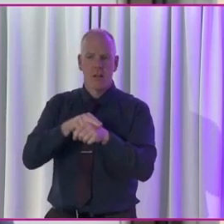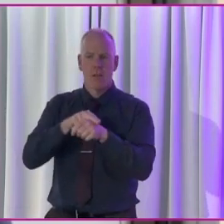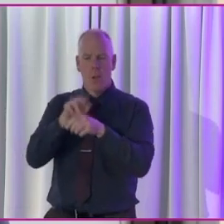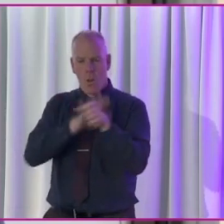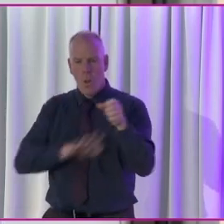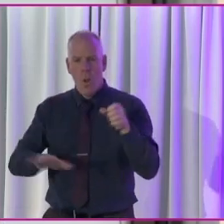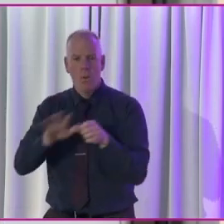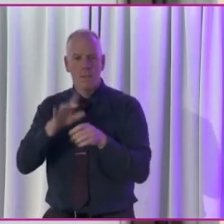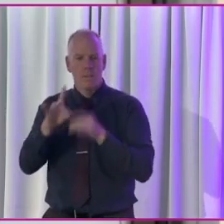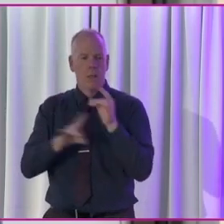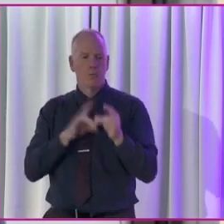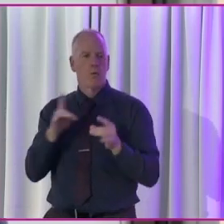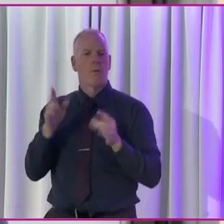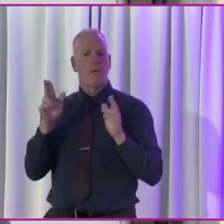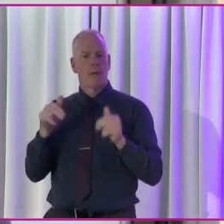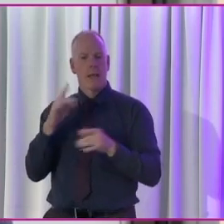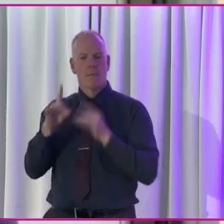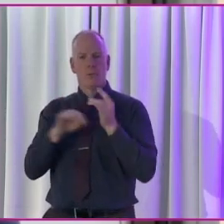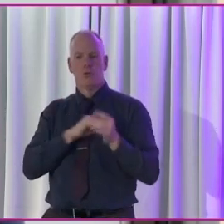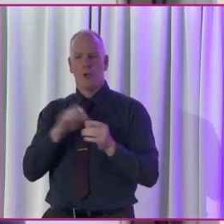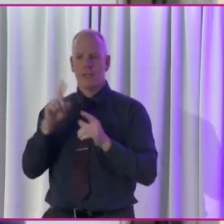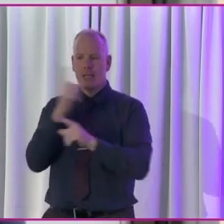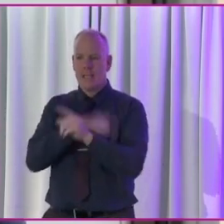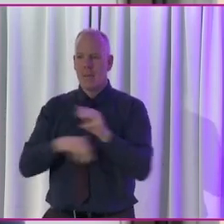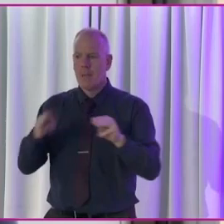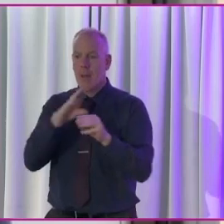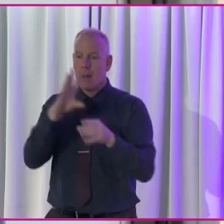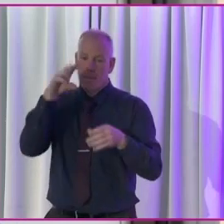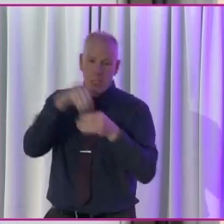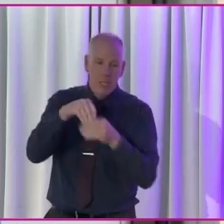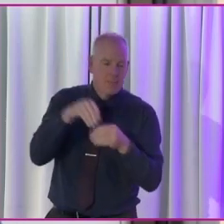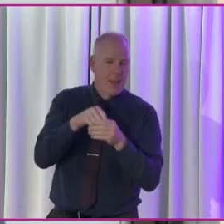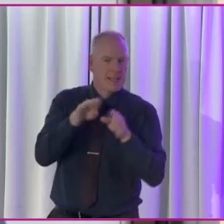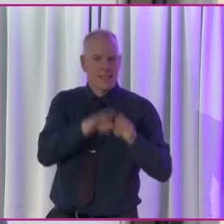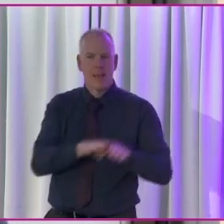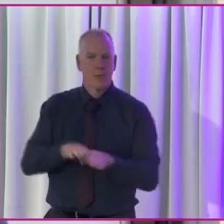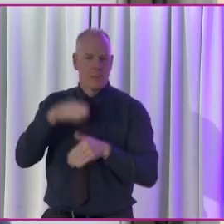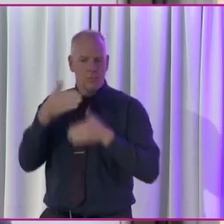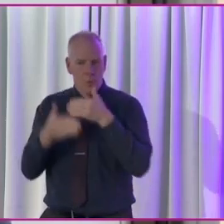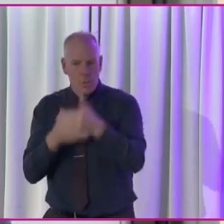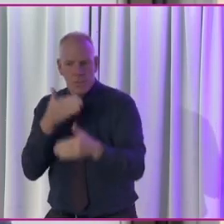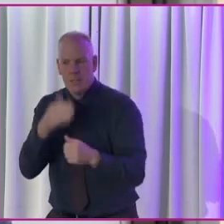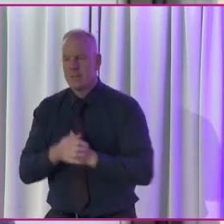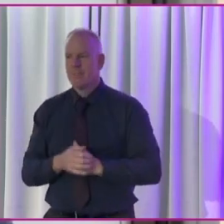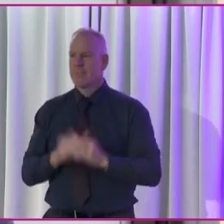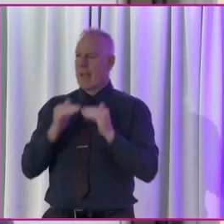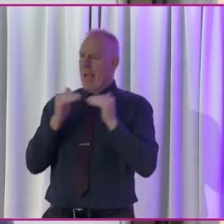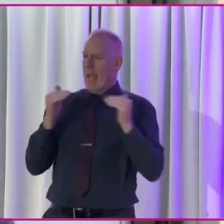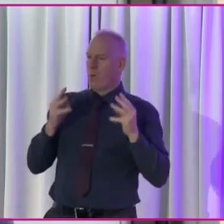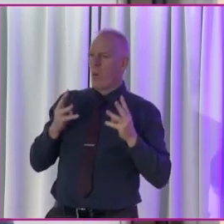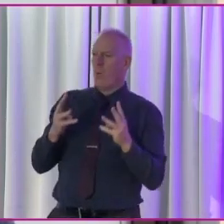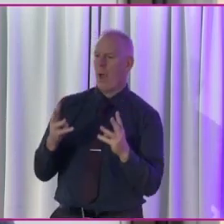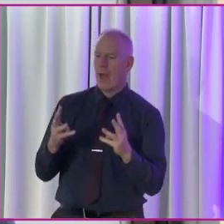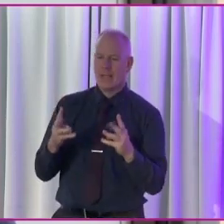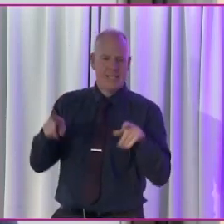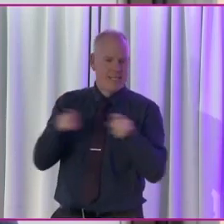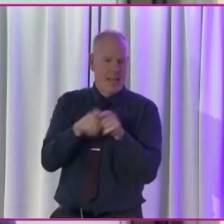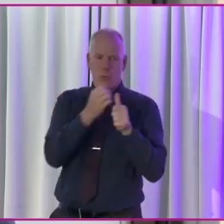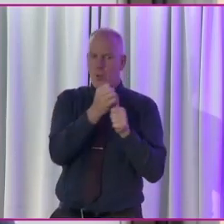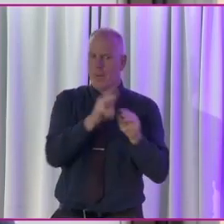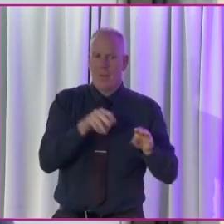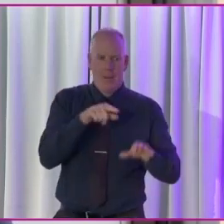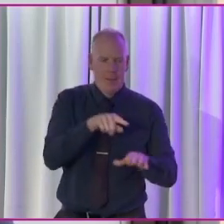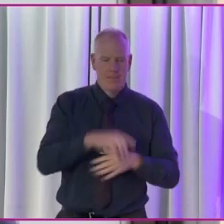to create an environment where disabled people can participate in our democratic processes on an equal basis with their fellow